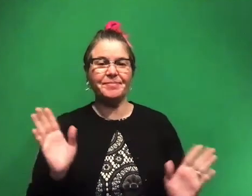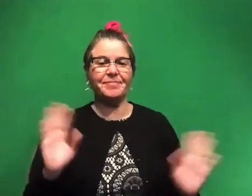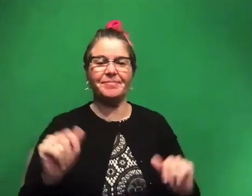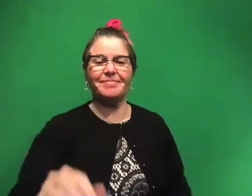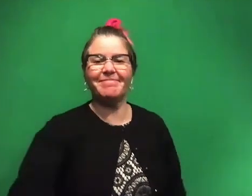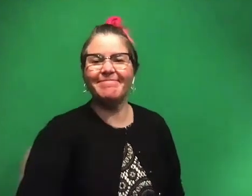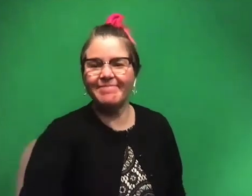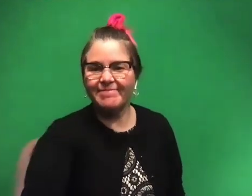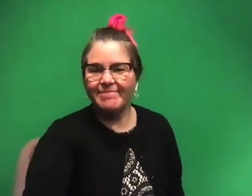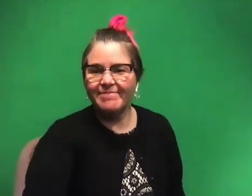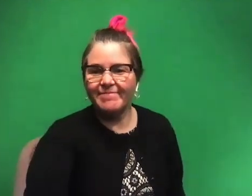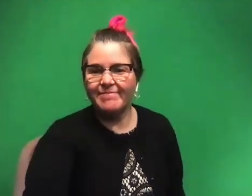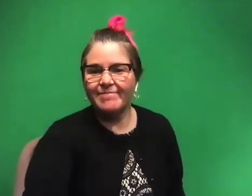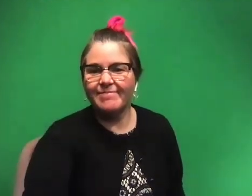Bye.